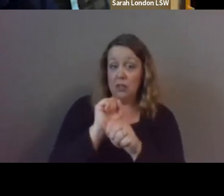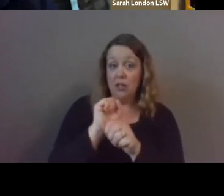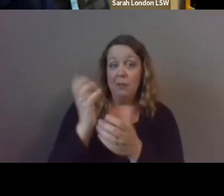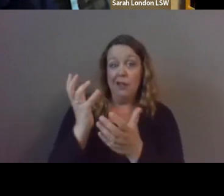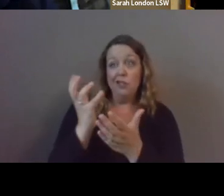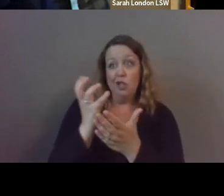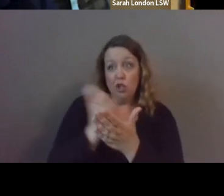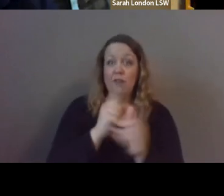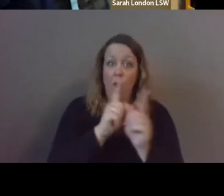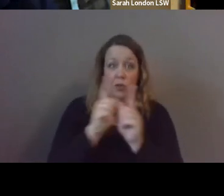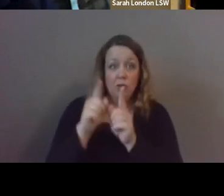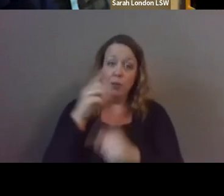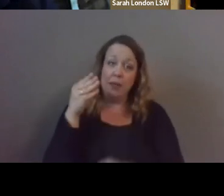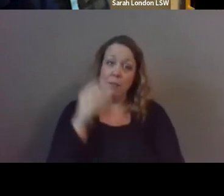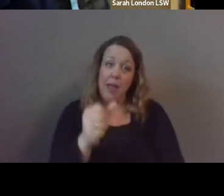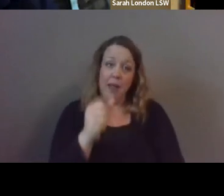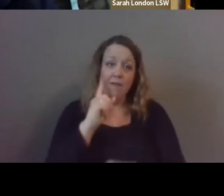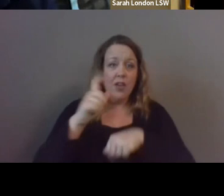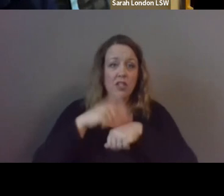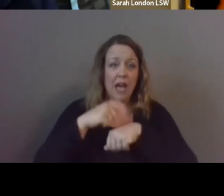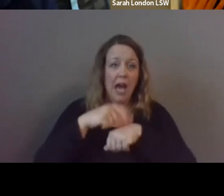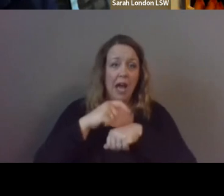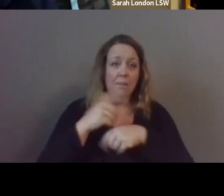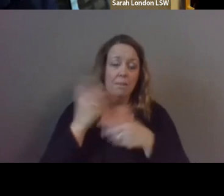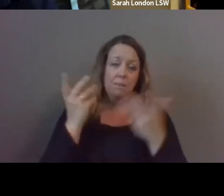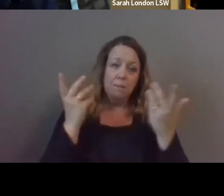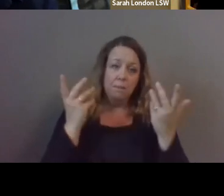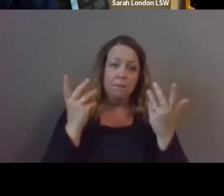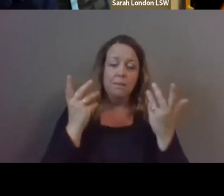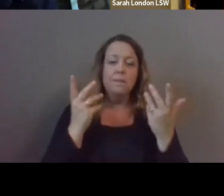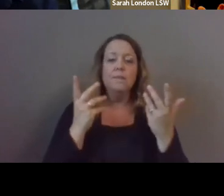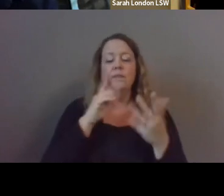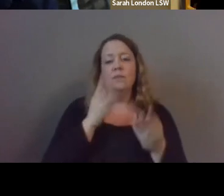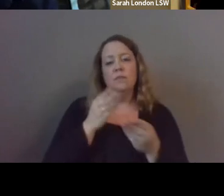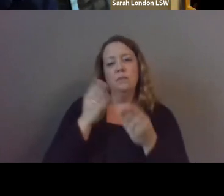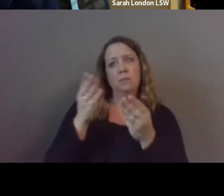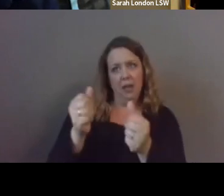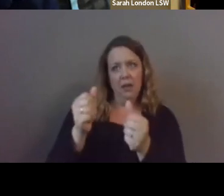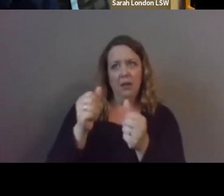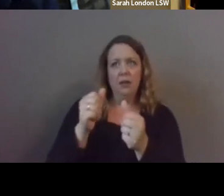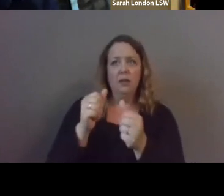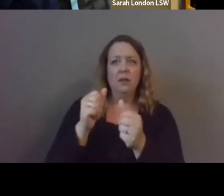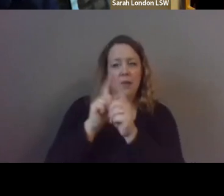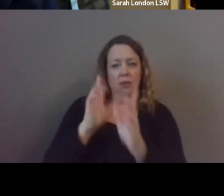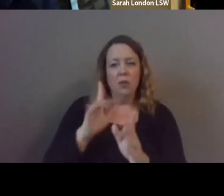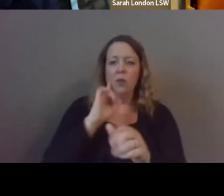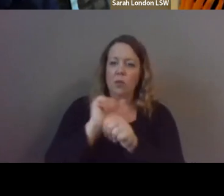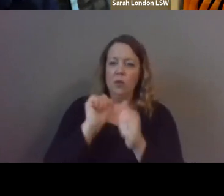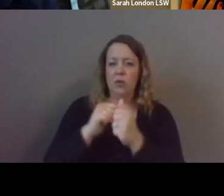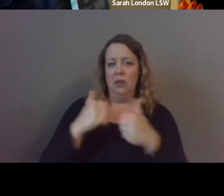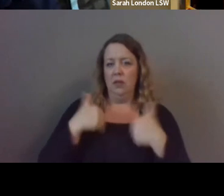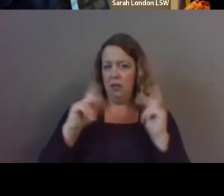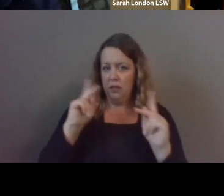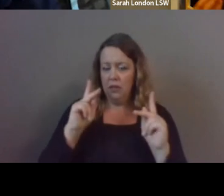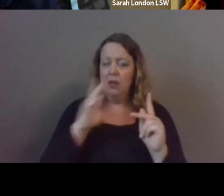compensated for the amount of time that they are putting into this so like paying our mentors to be able to work with the young people um and